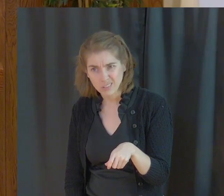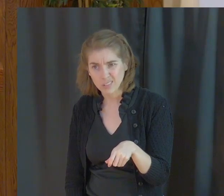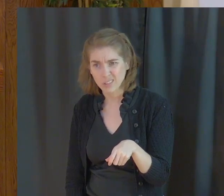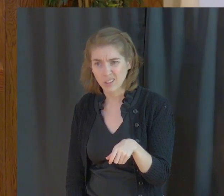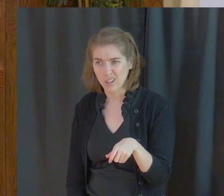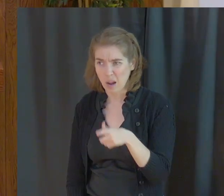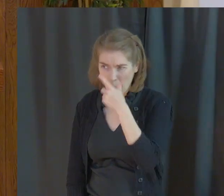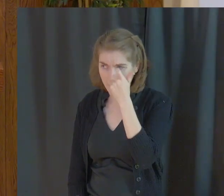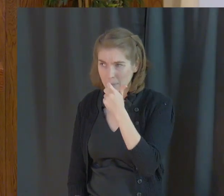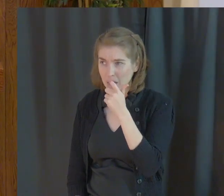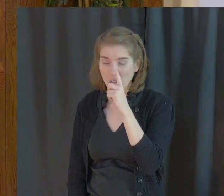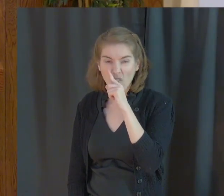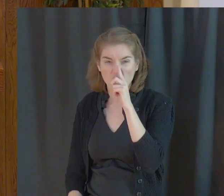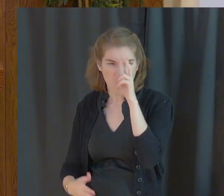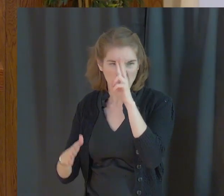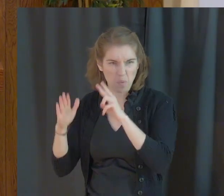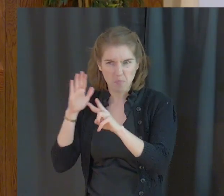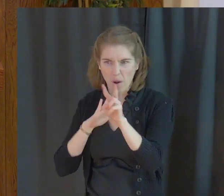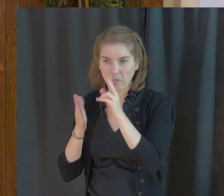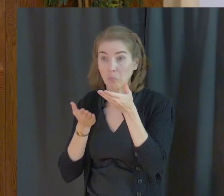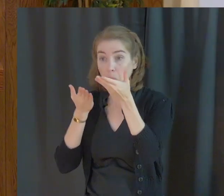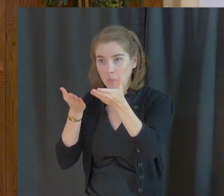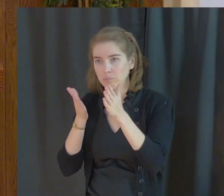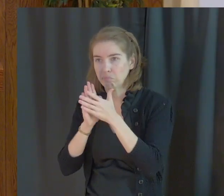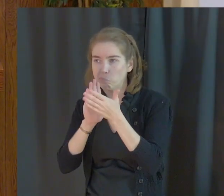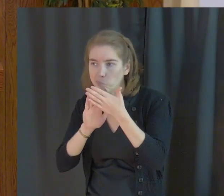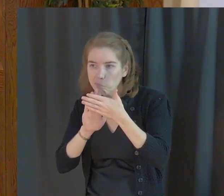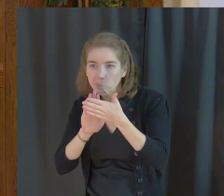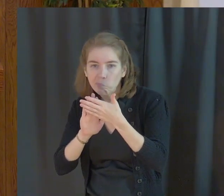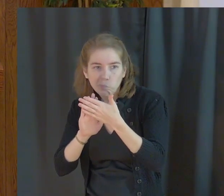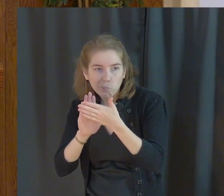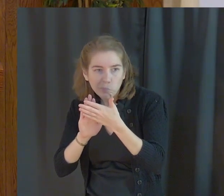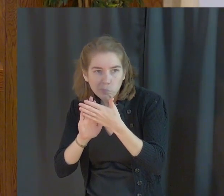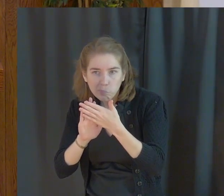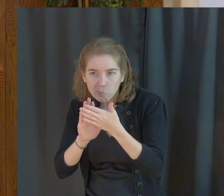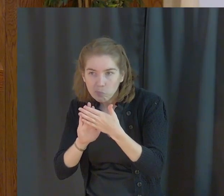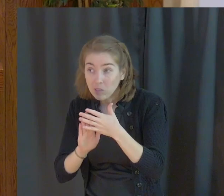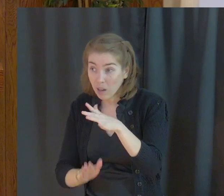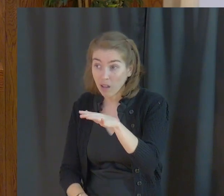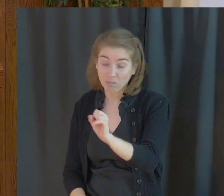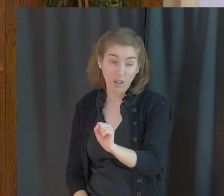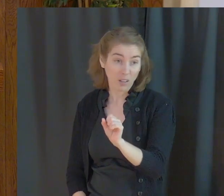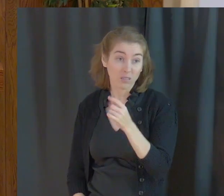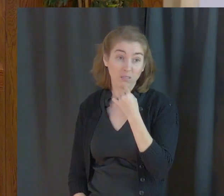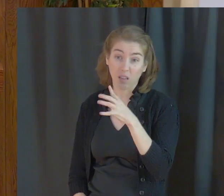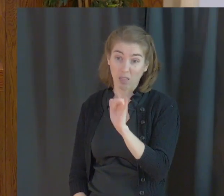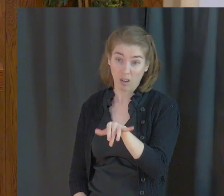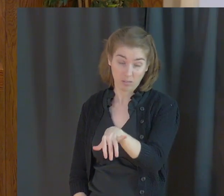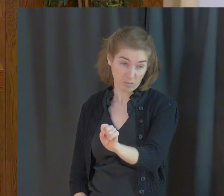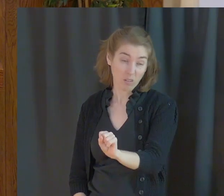Because even the false prophets were lifted up and praised? Yeah, that's what he's saying.